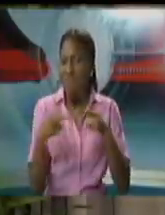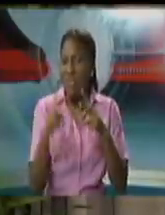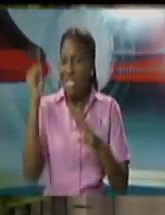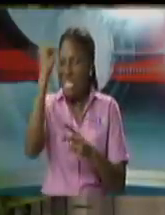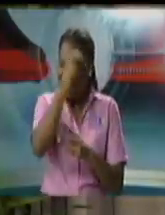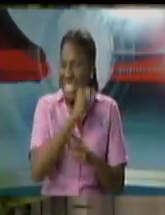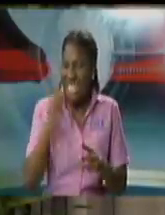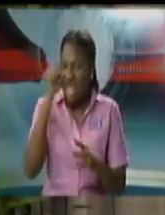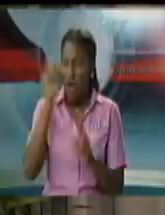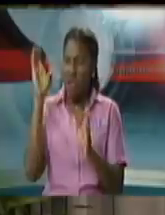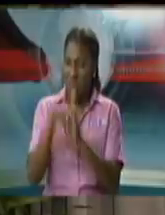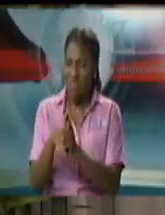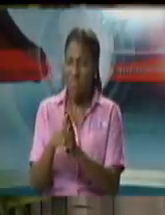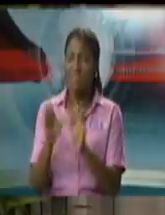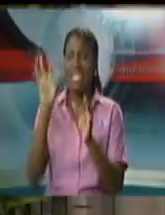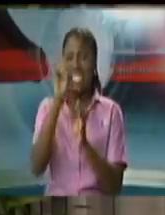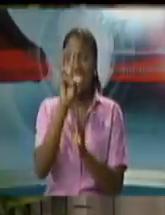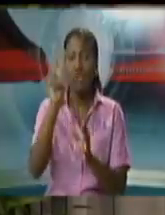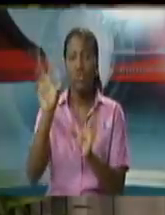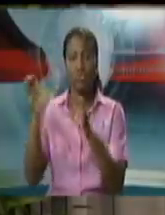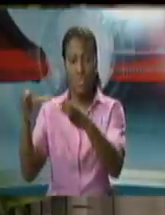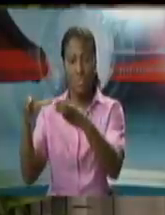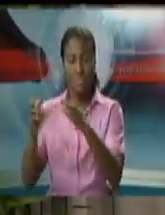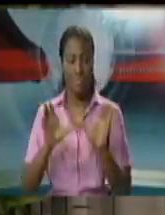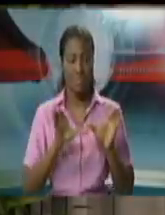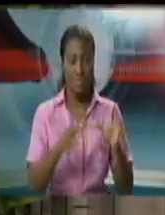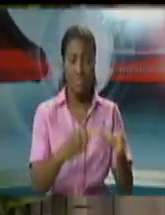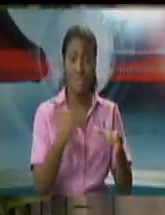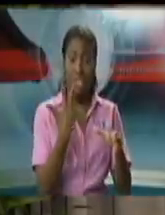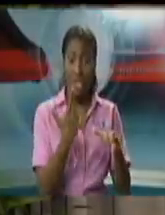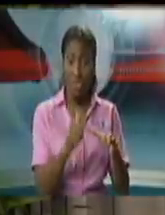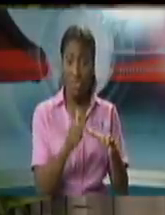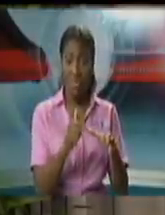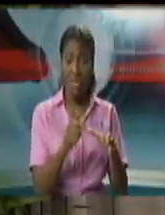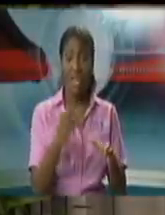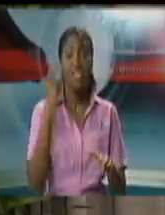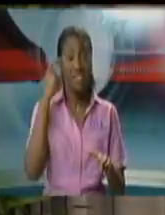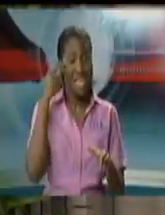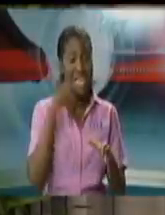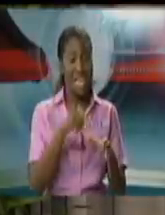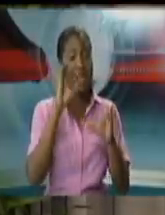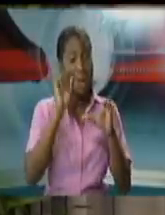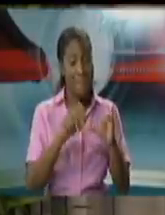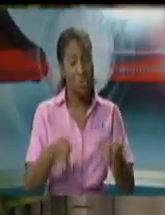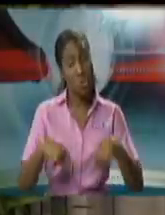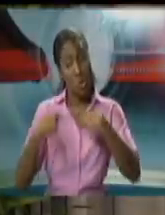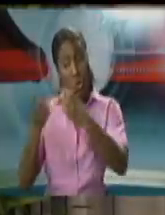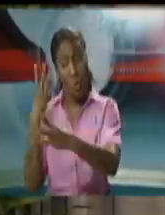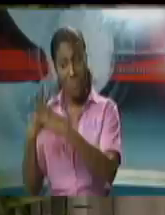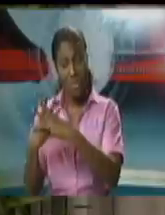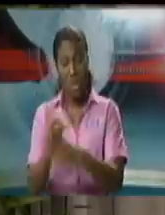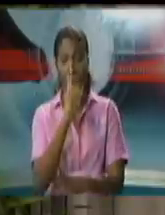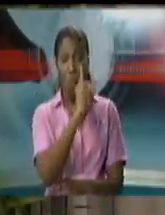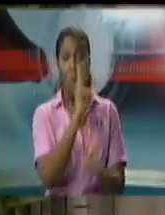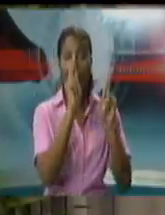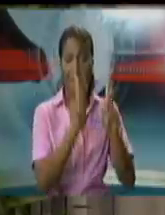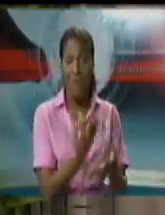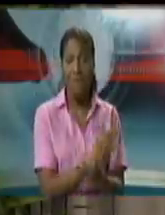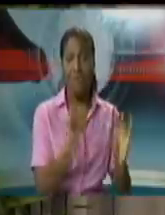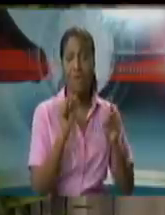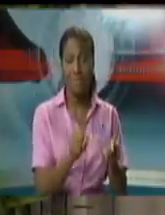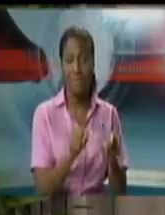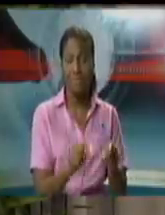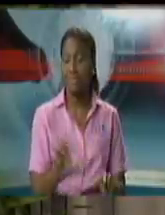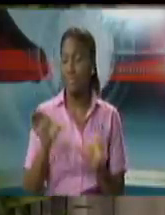category. Category three, persons convicted of indictable offenses. We found one person in that category. Category four,